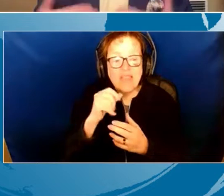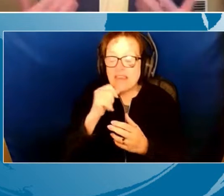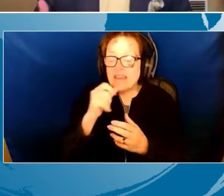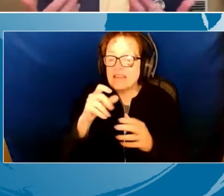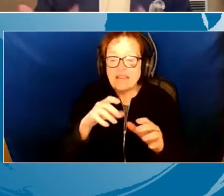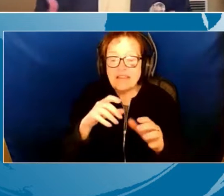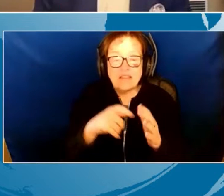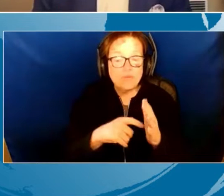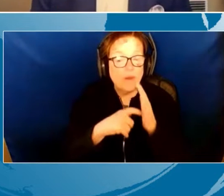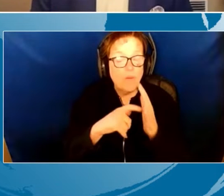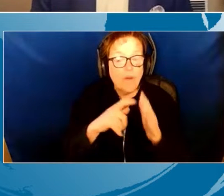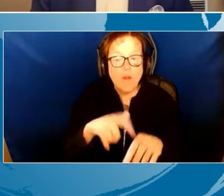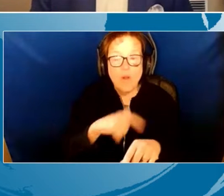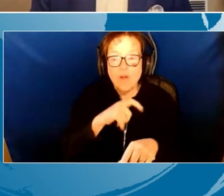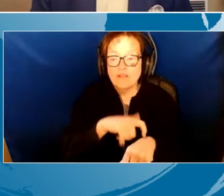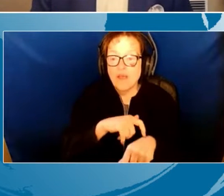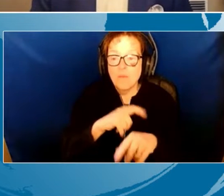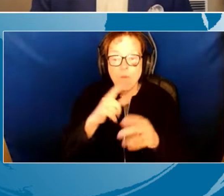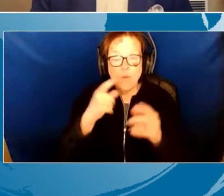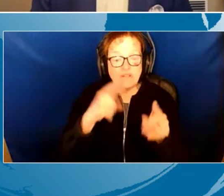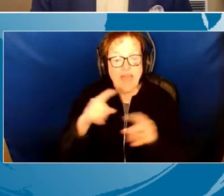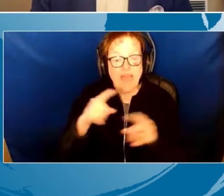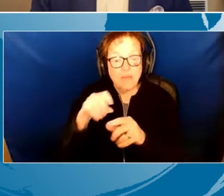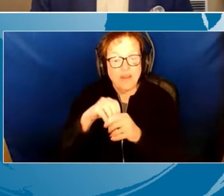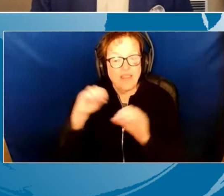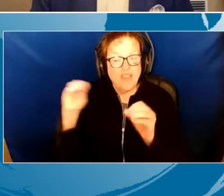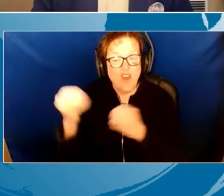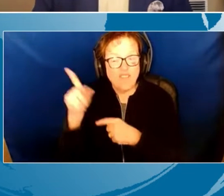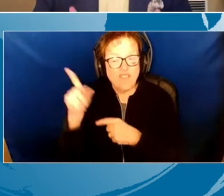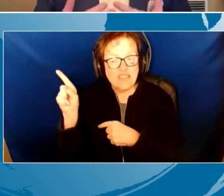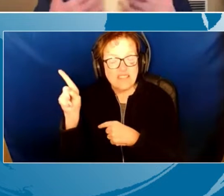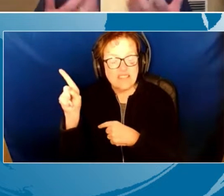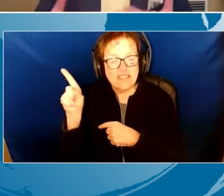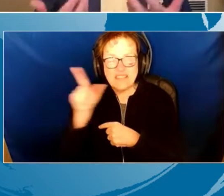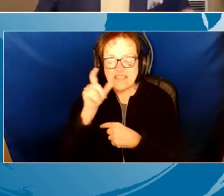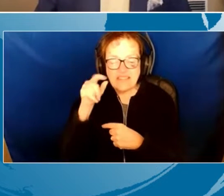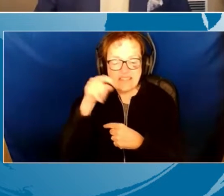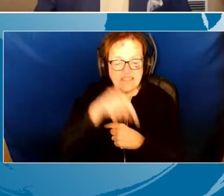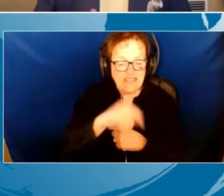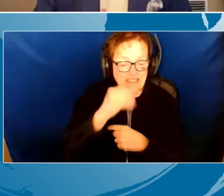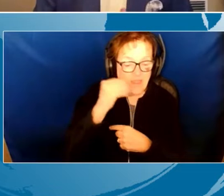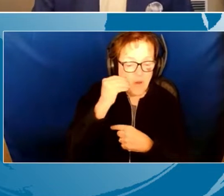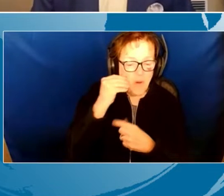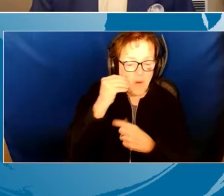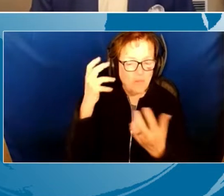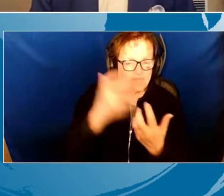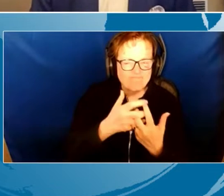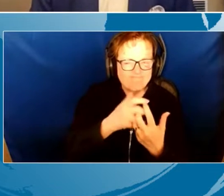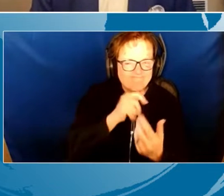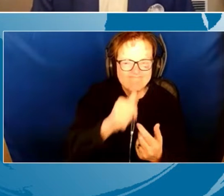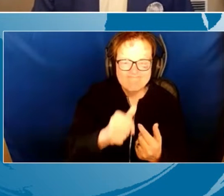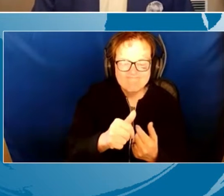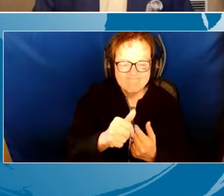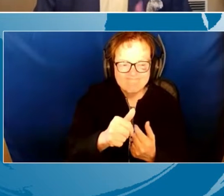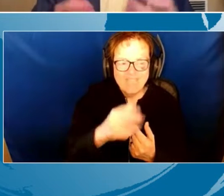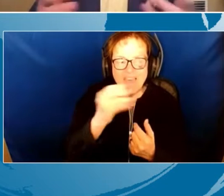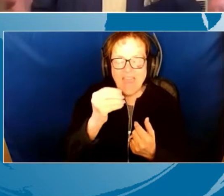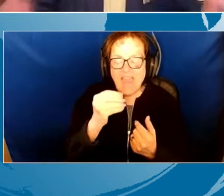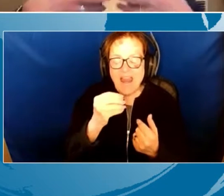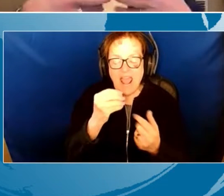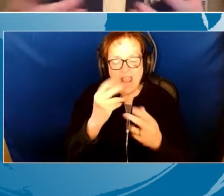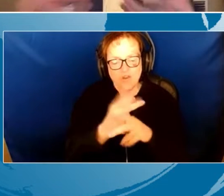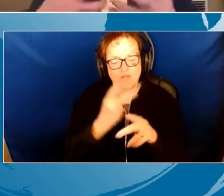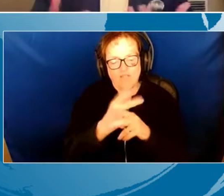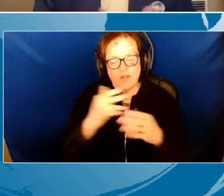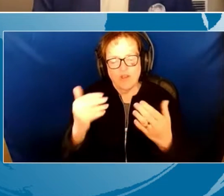what I'd done in my office wasn't really going to work. That I really needed to figure out a different way, a new way. And, and I